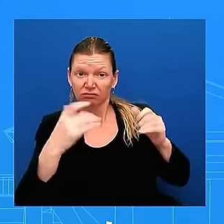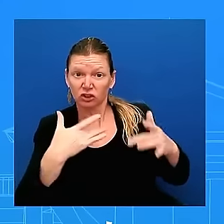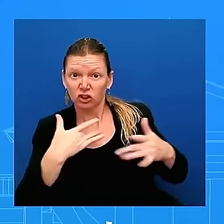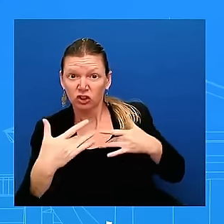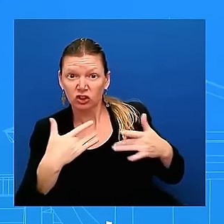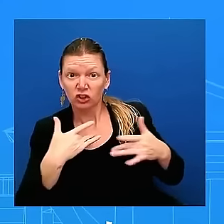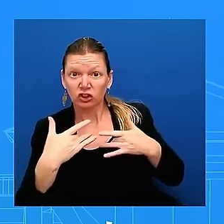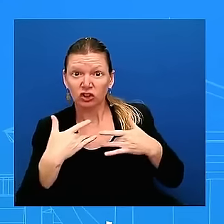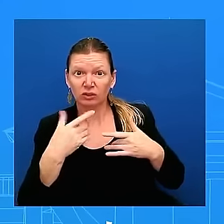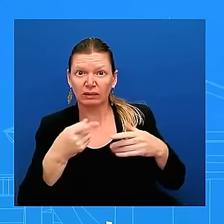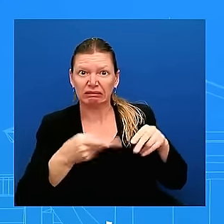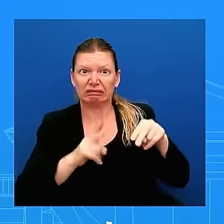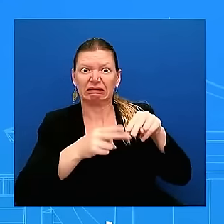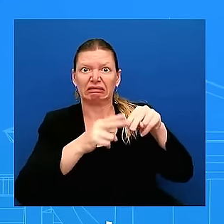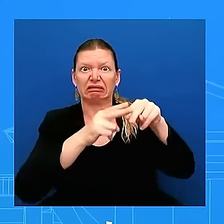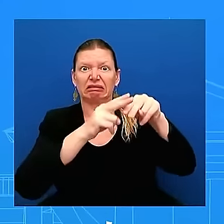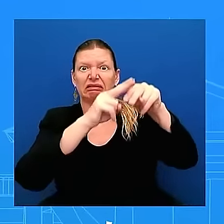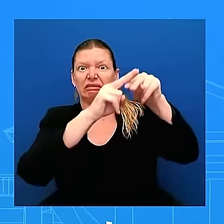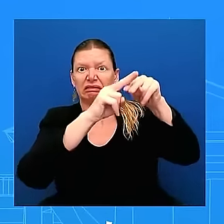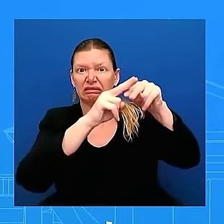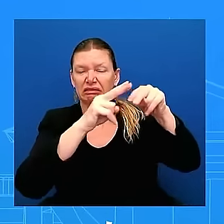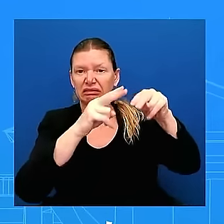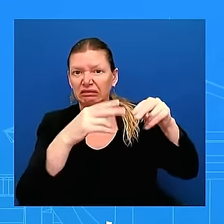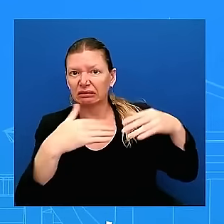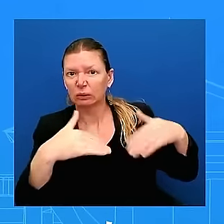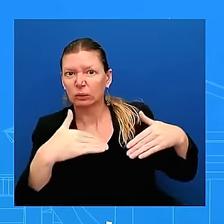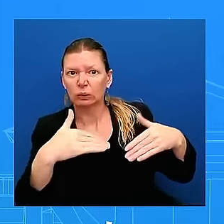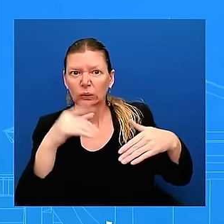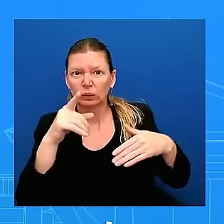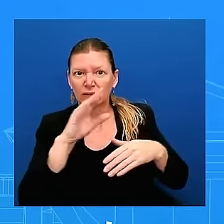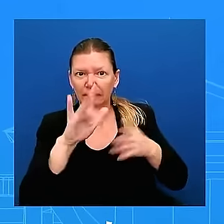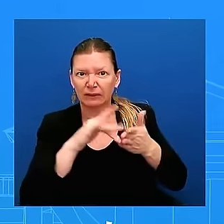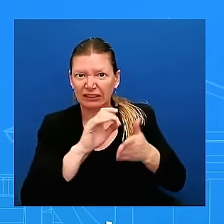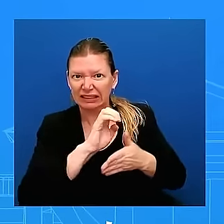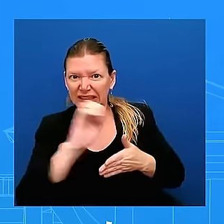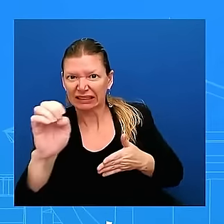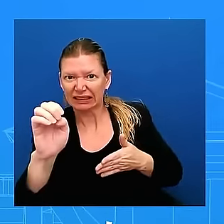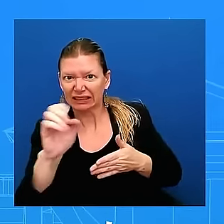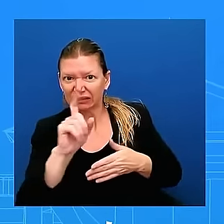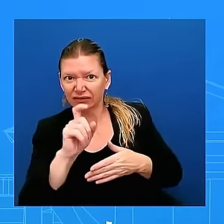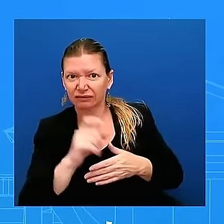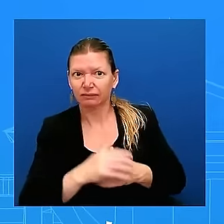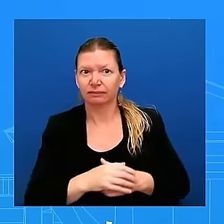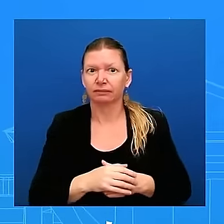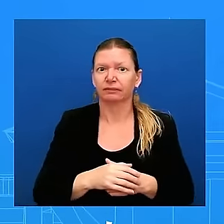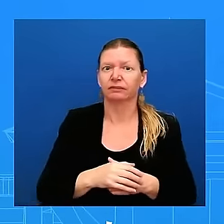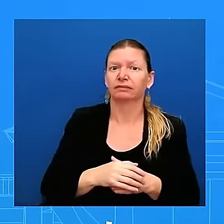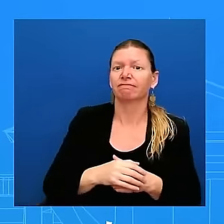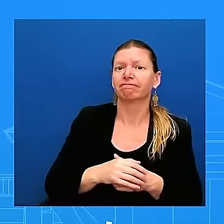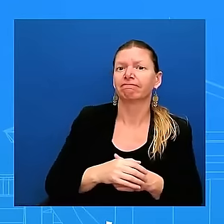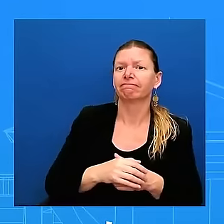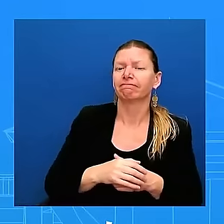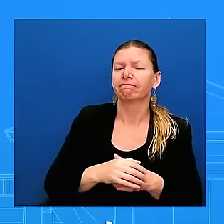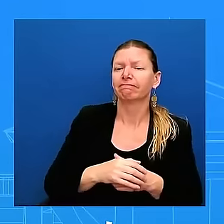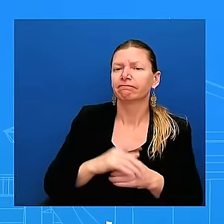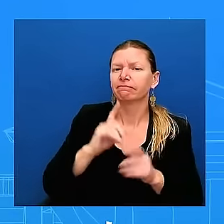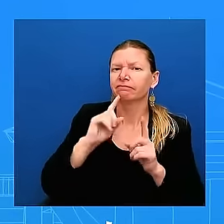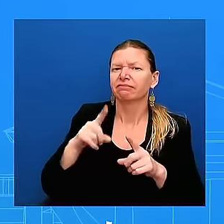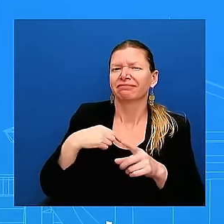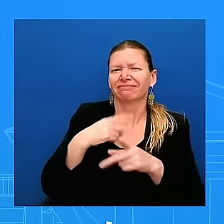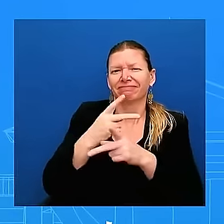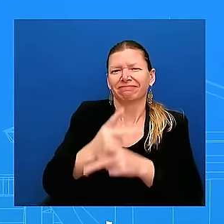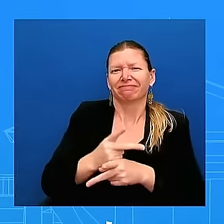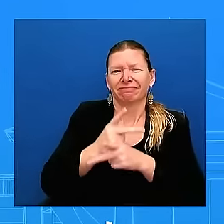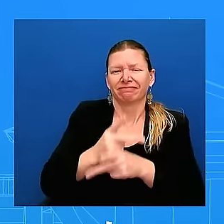super uh uh thoughtful about this I'm not going to get into speculation from here I I'm